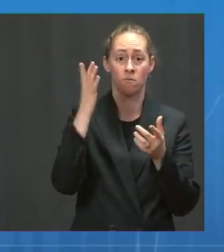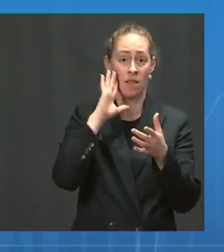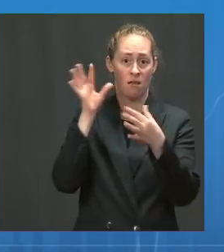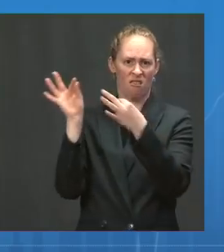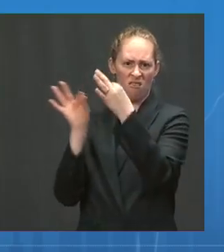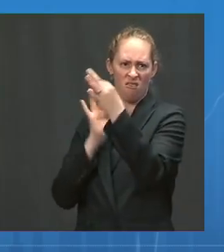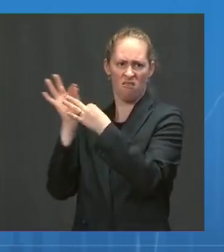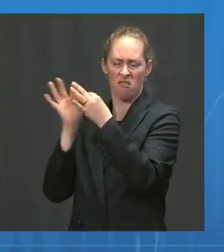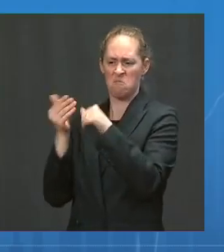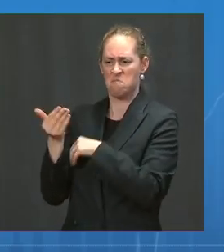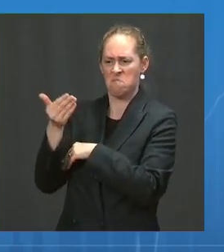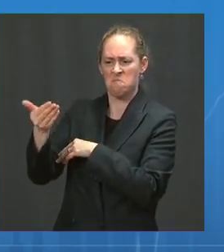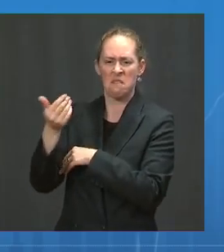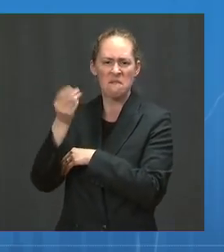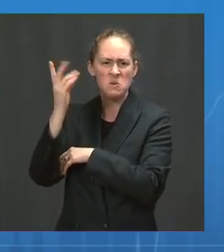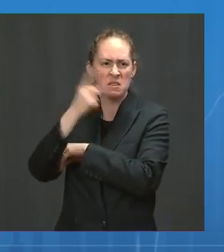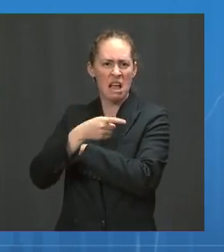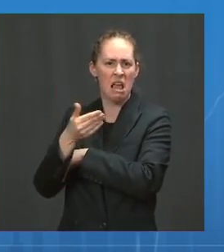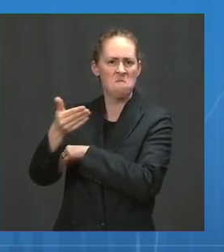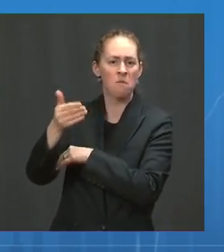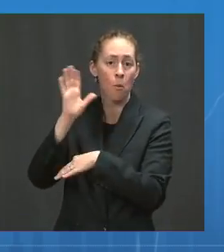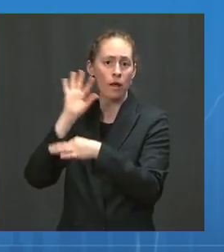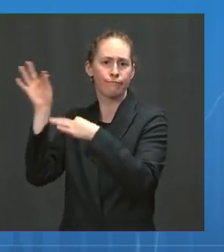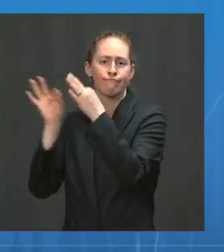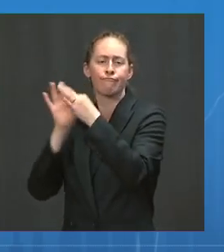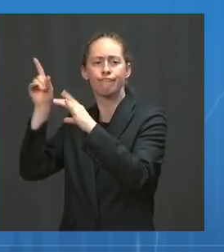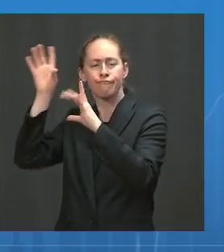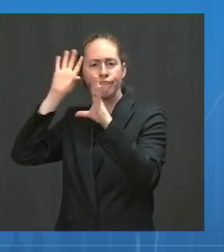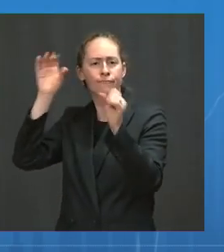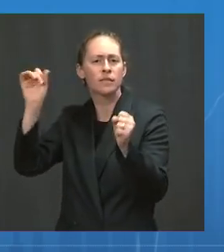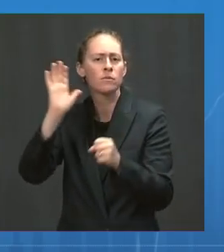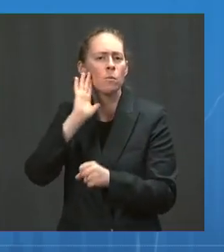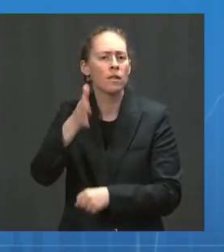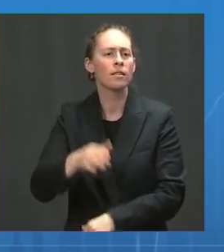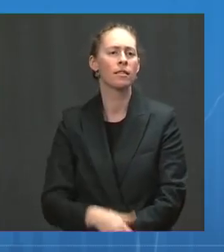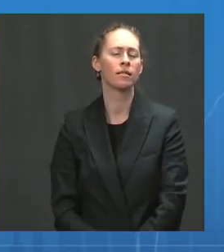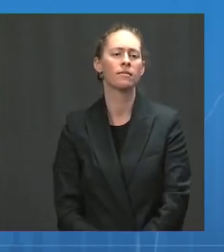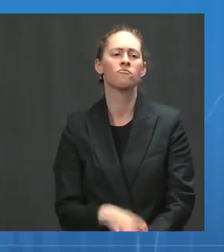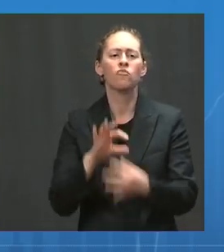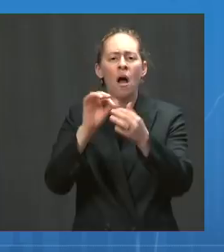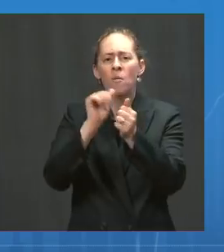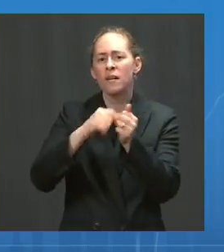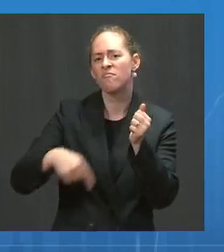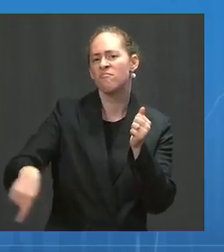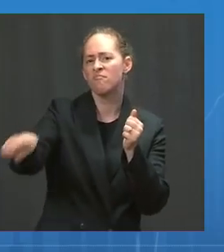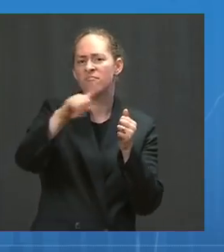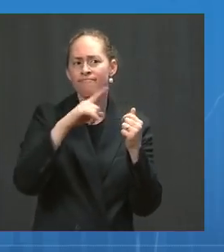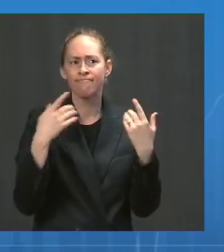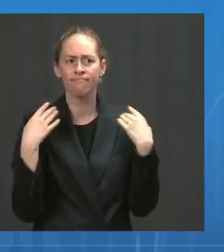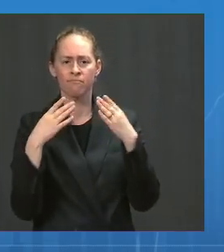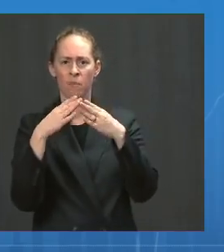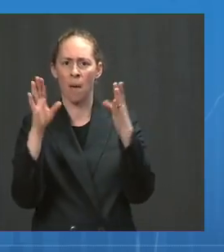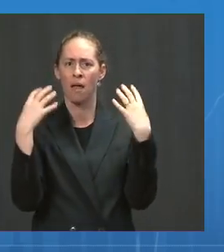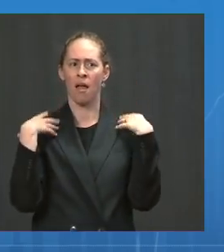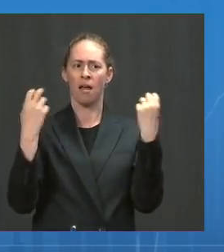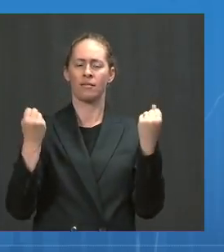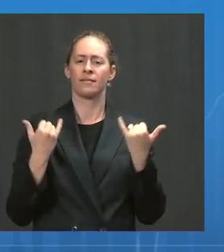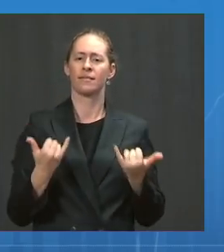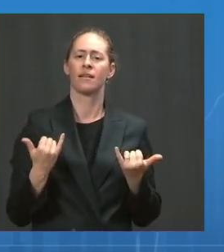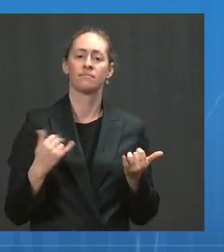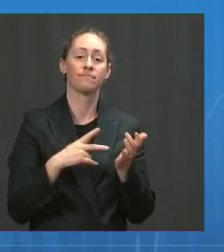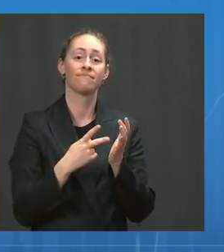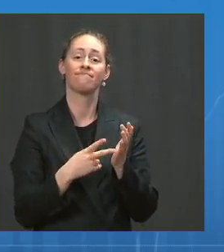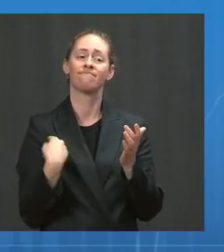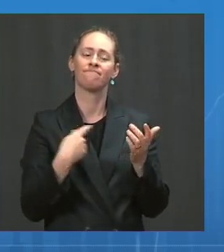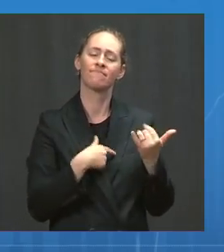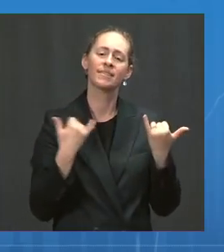next few days on the metrics and on the public health. And we must remain vigilant, particularly about the